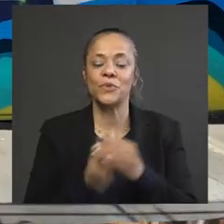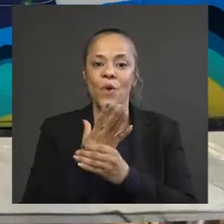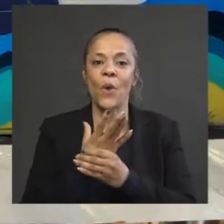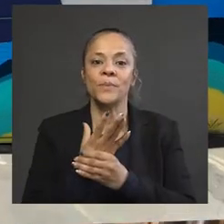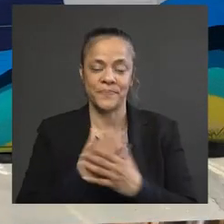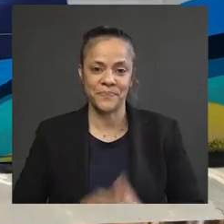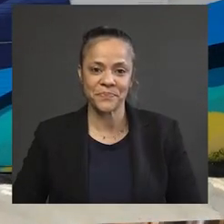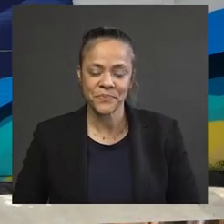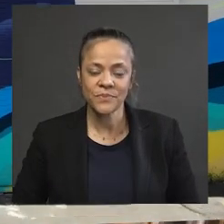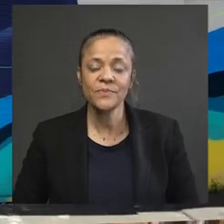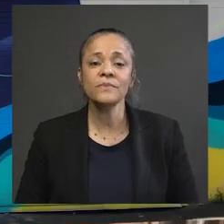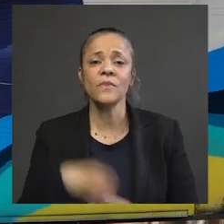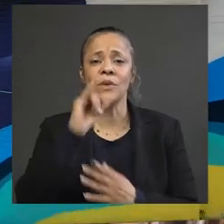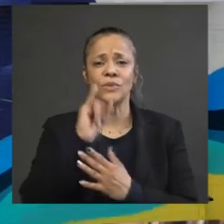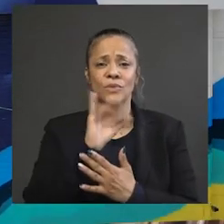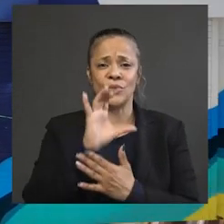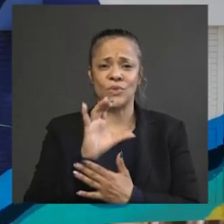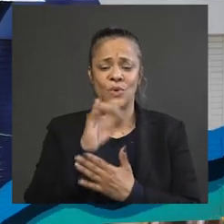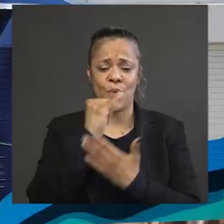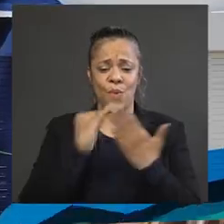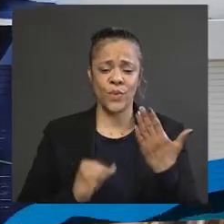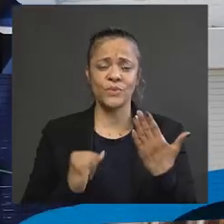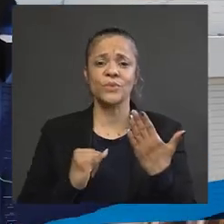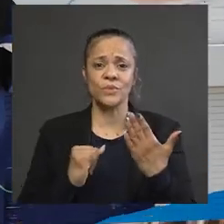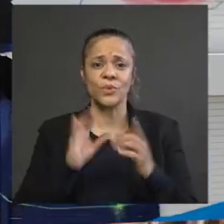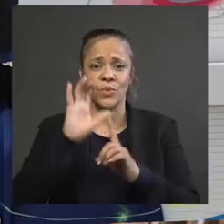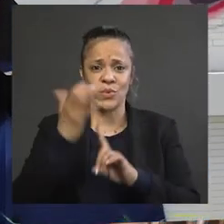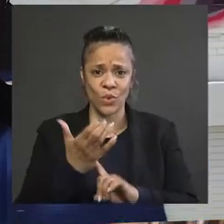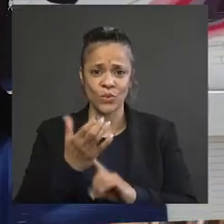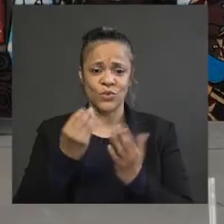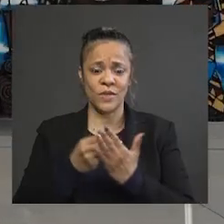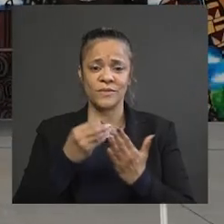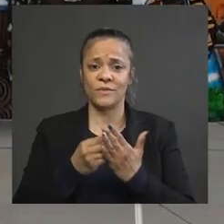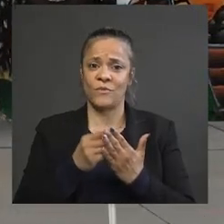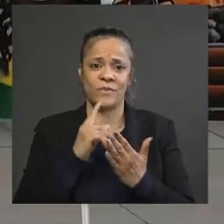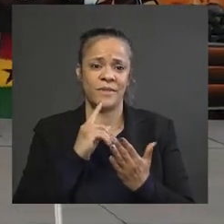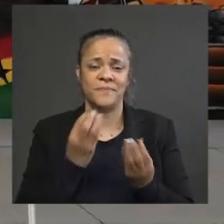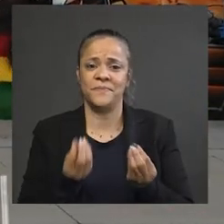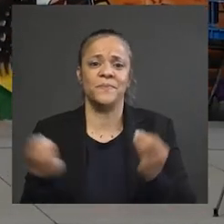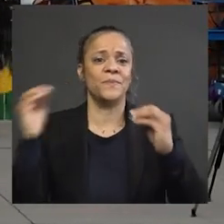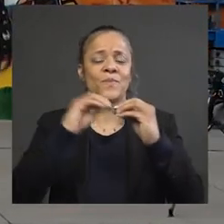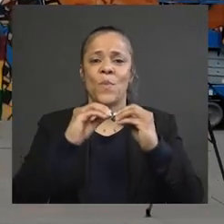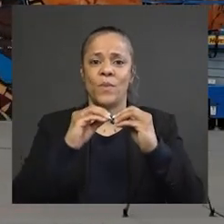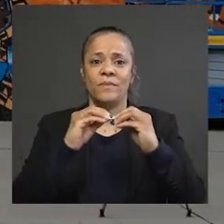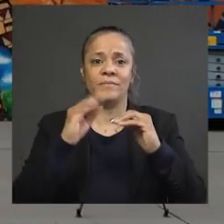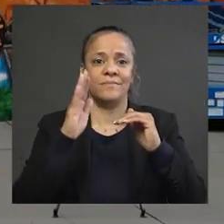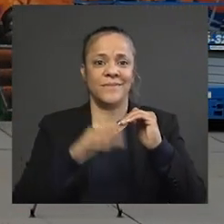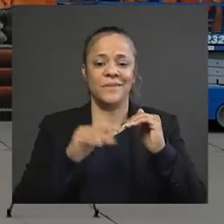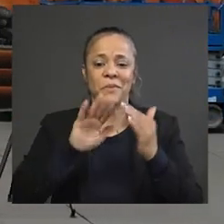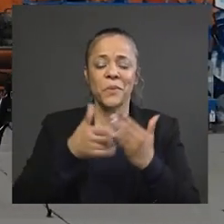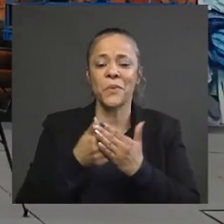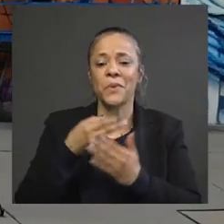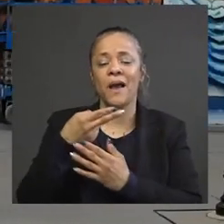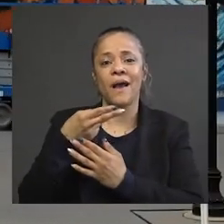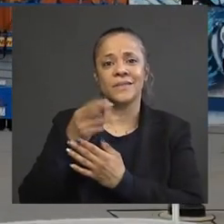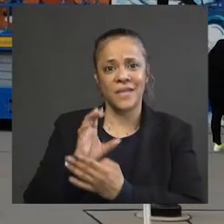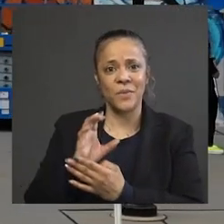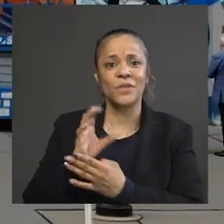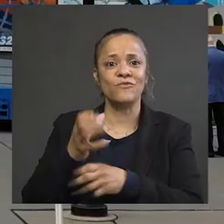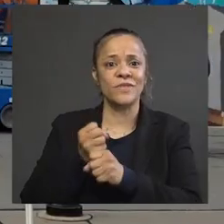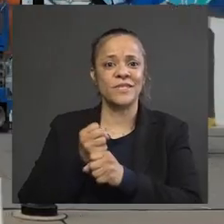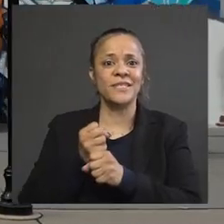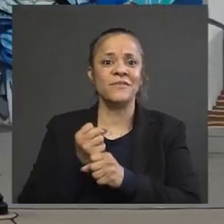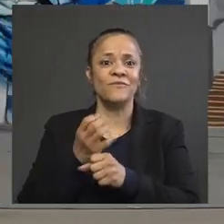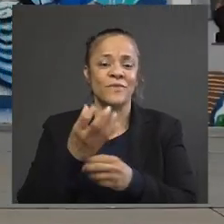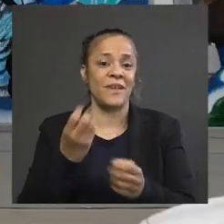Jersey City's arts and culture trust fund quadruples the amount of funding that all of Hudson County receives in total from the state every year.